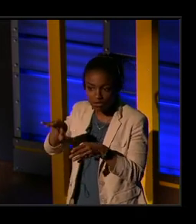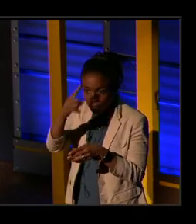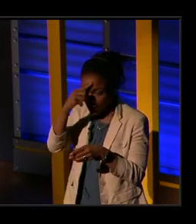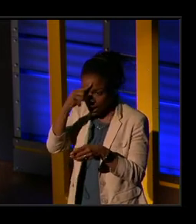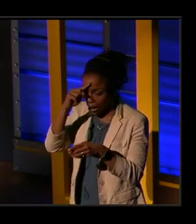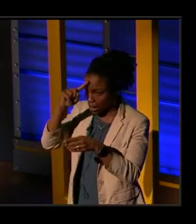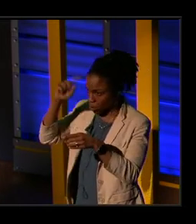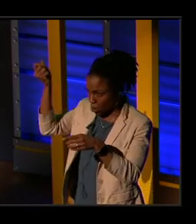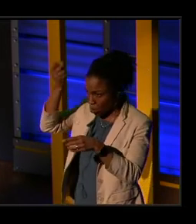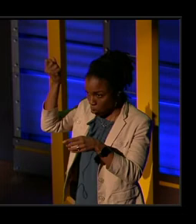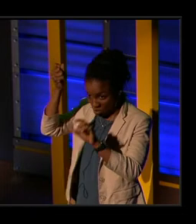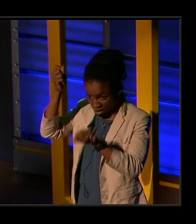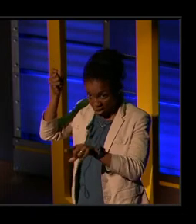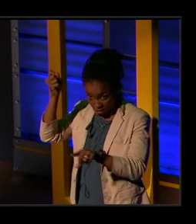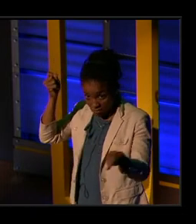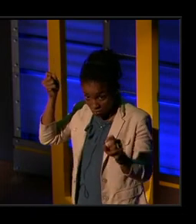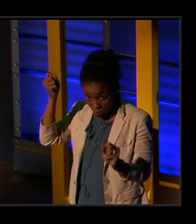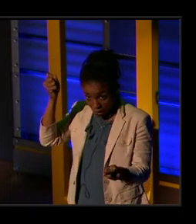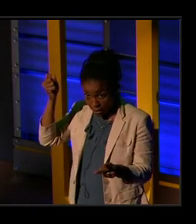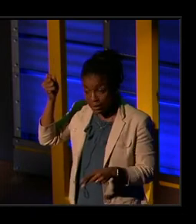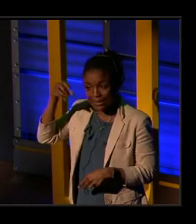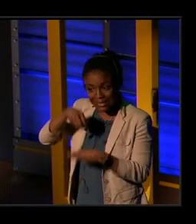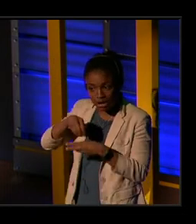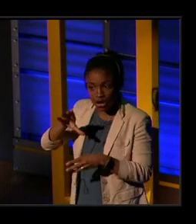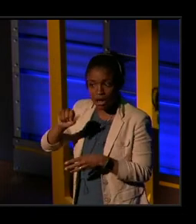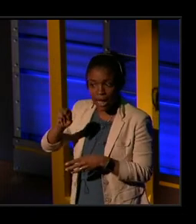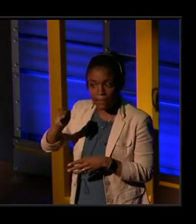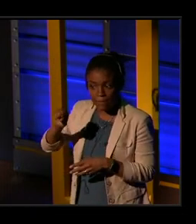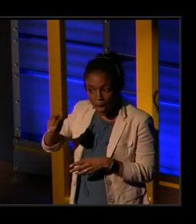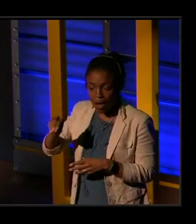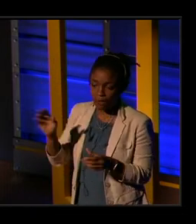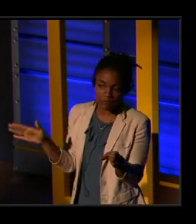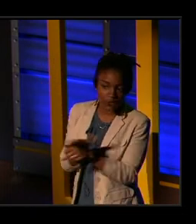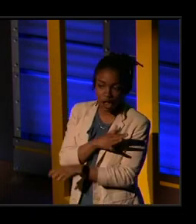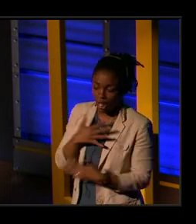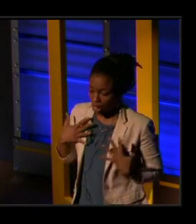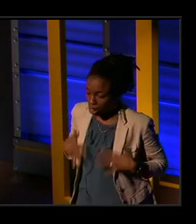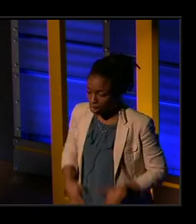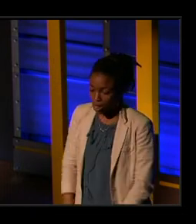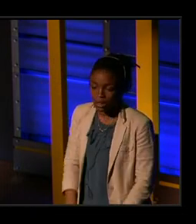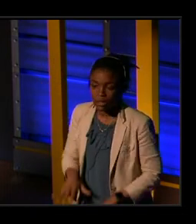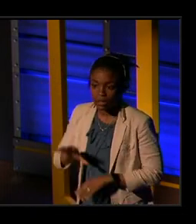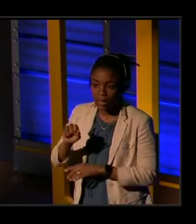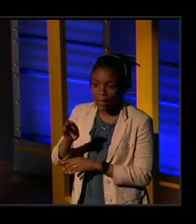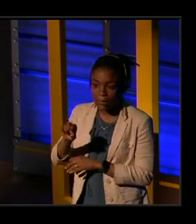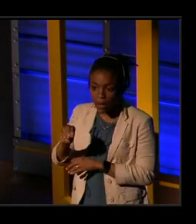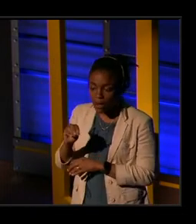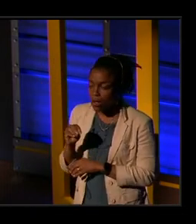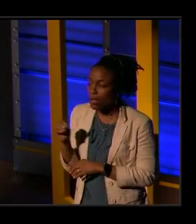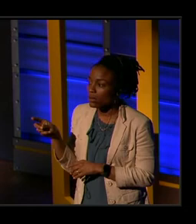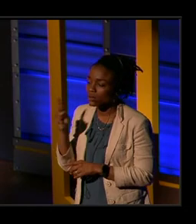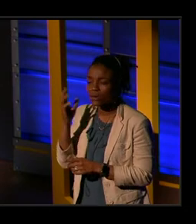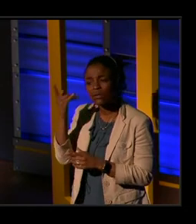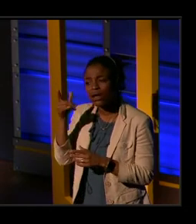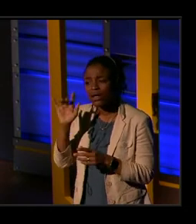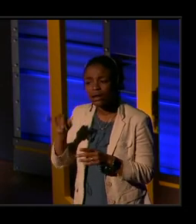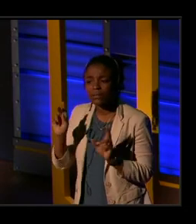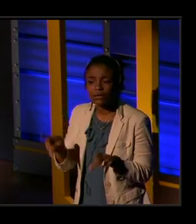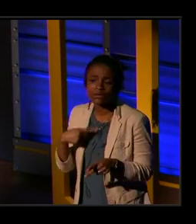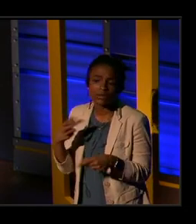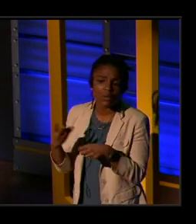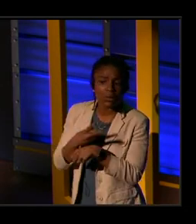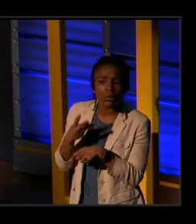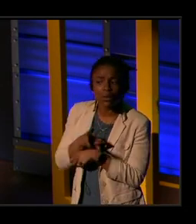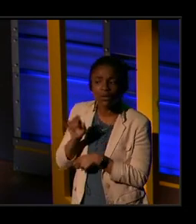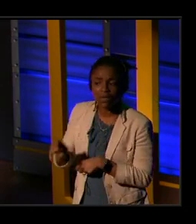photo of Mary in her camo. Mary in full camo. And why does a person wear camo? Because